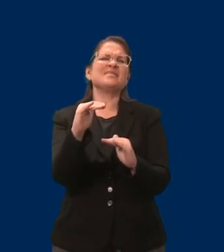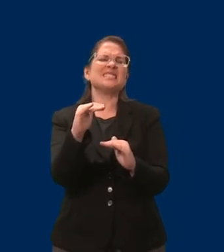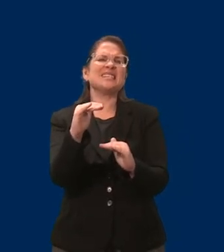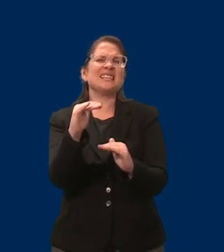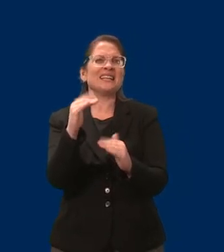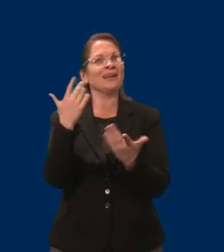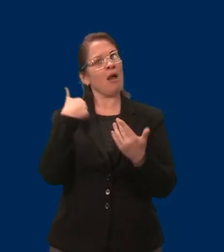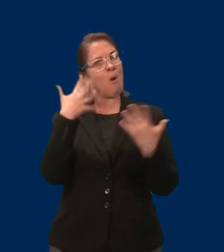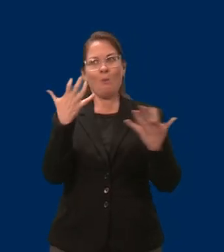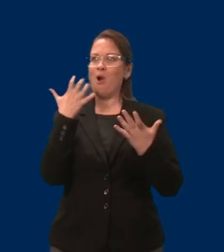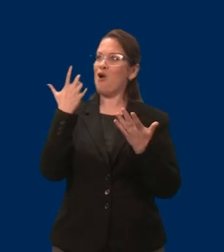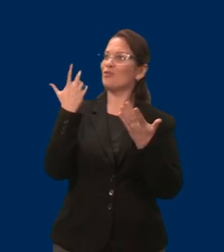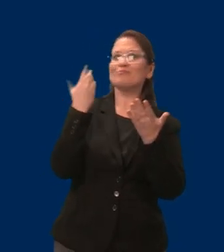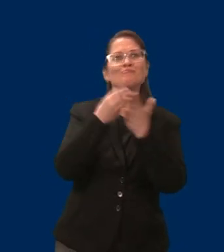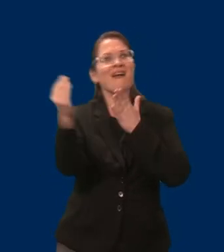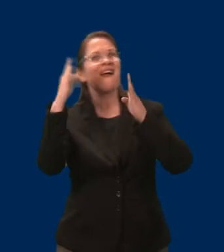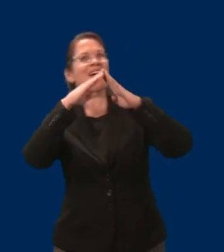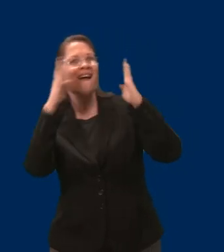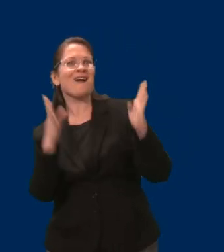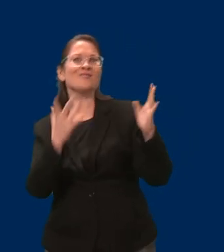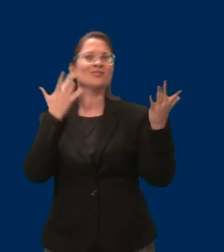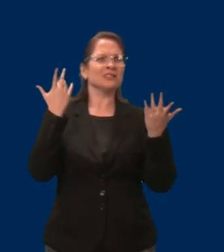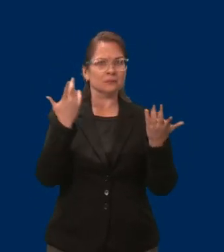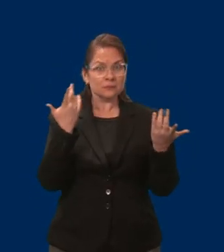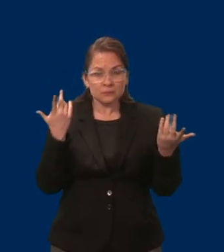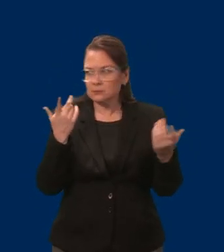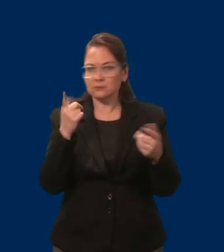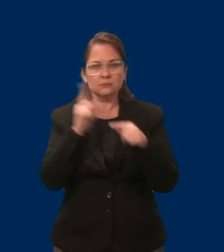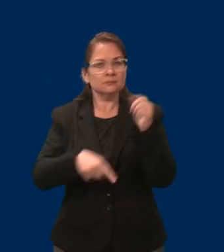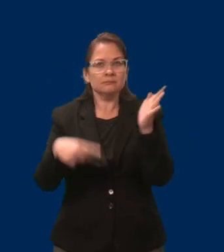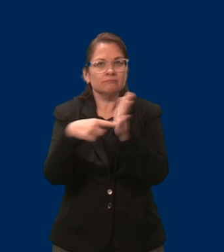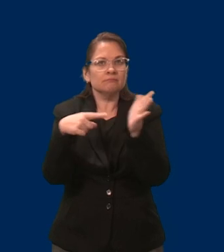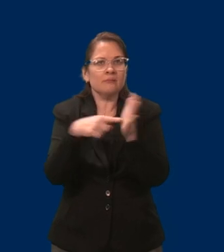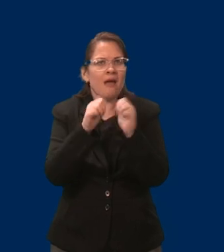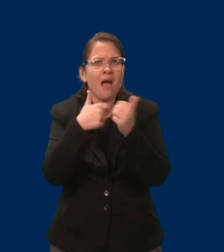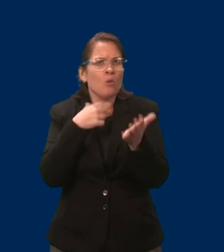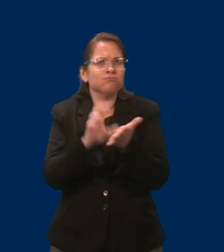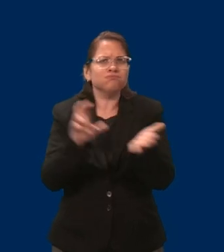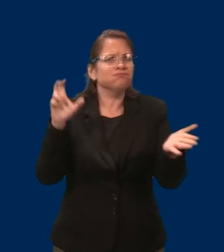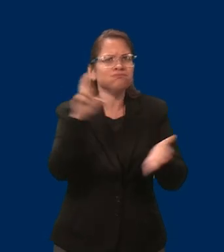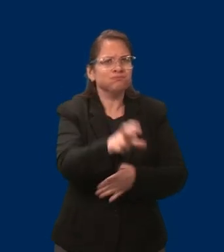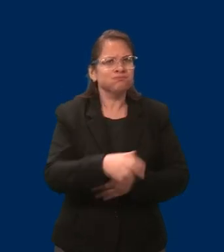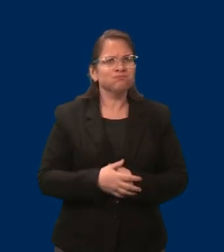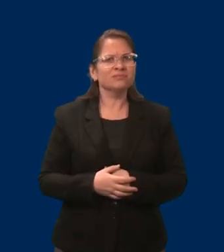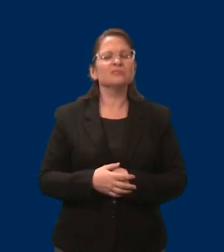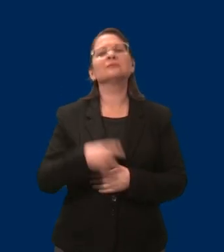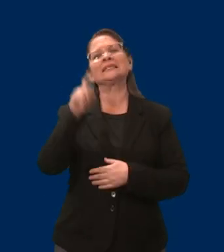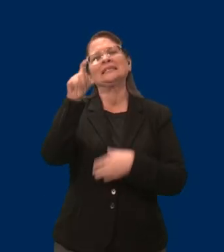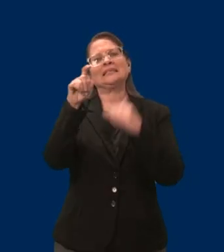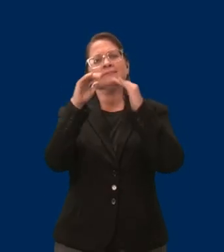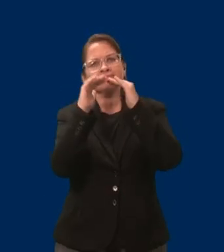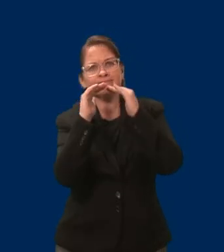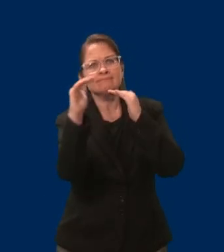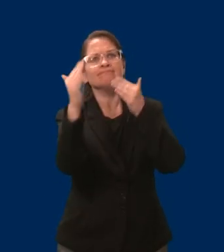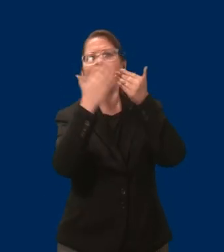You know, really, it's about building stability and equal opportunity to get us to the starting line